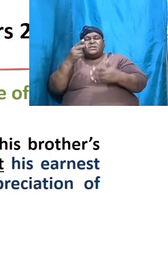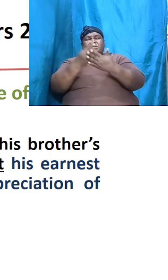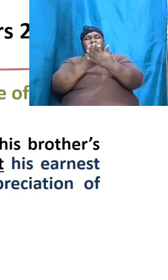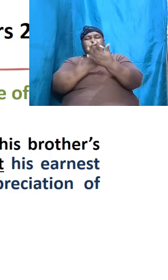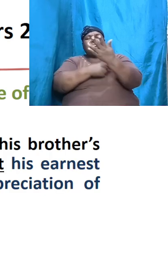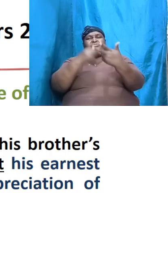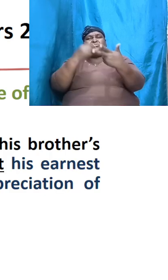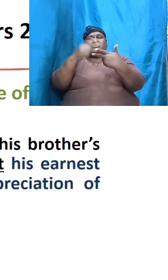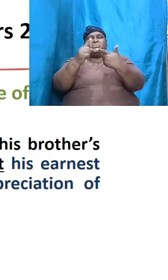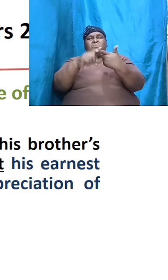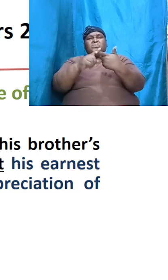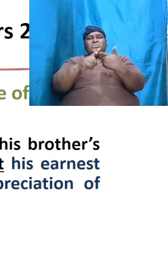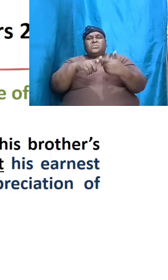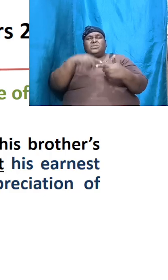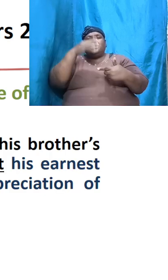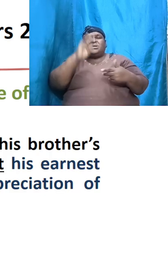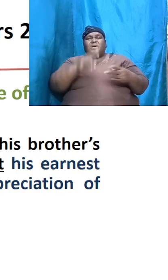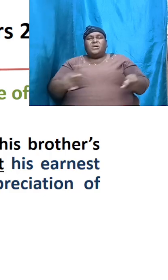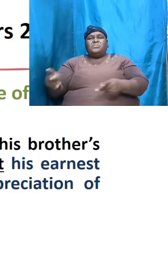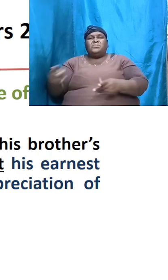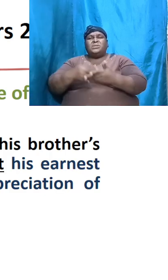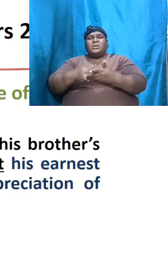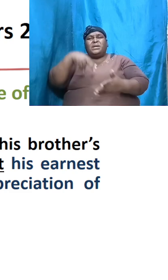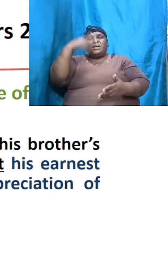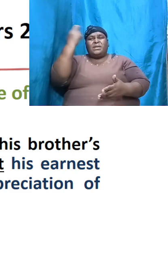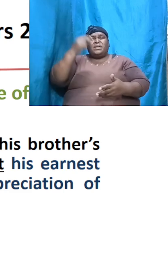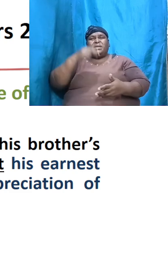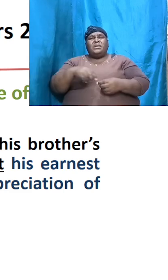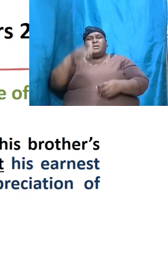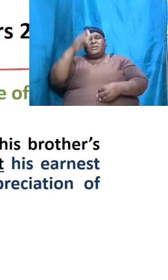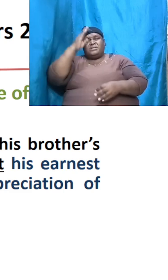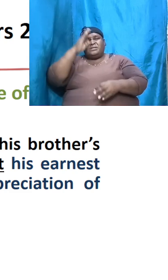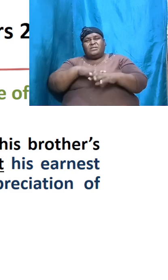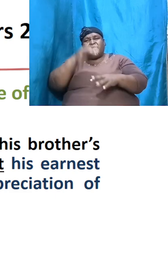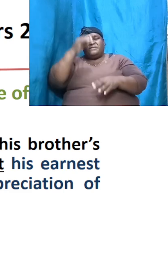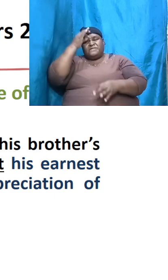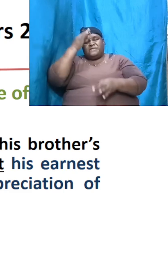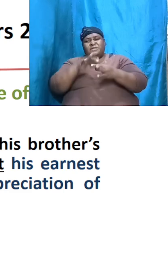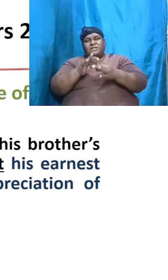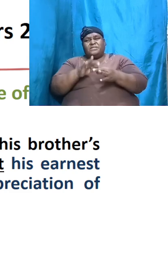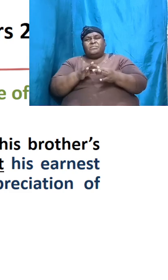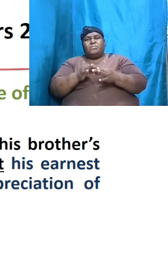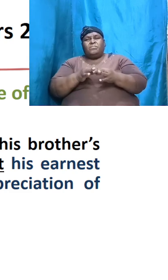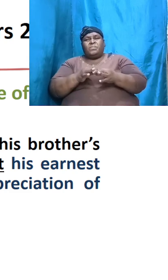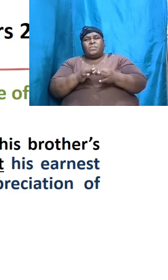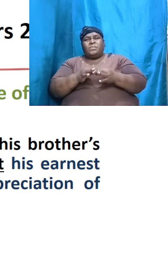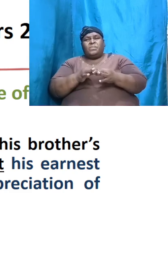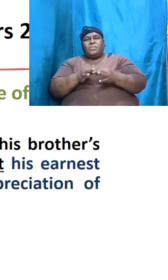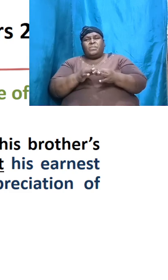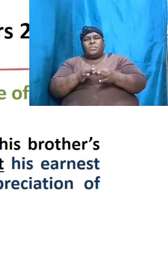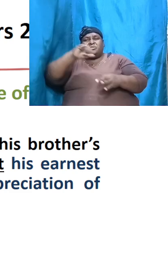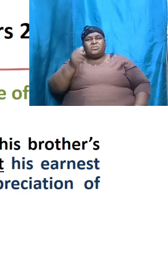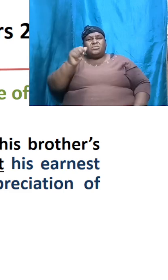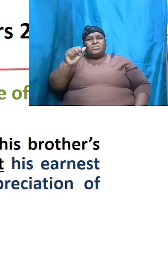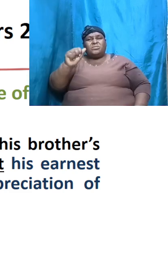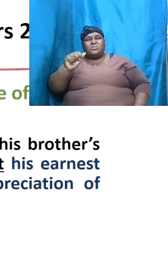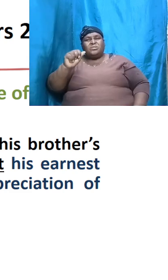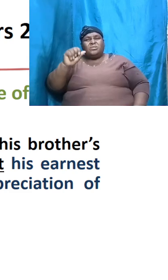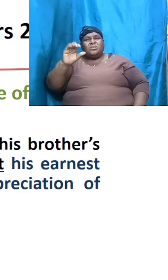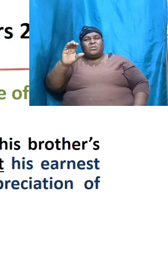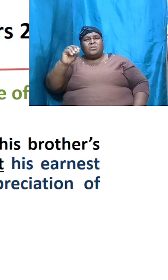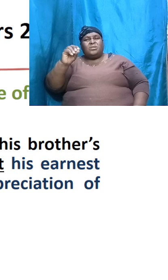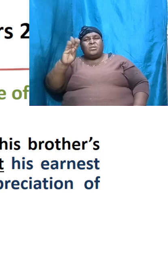place a high premium on faith Jacob's scheme and